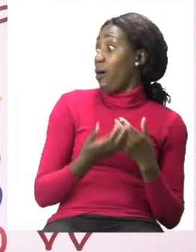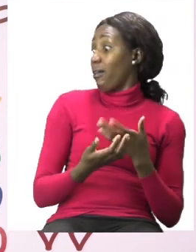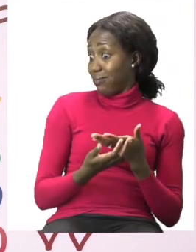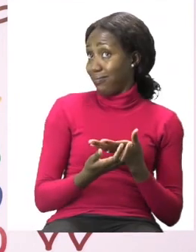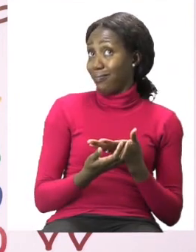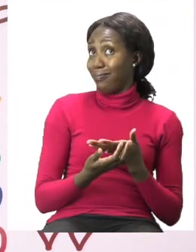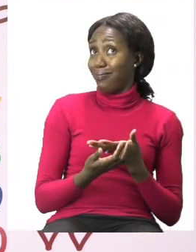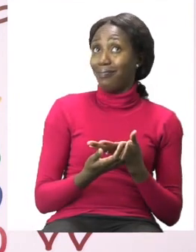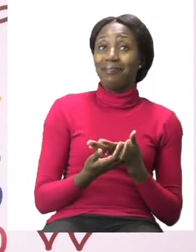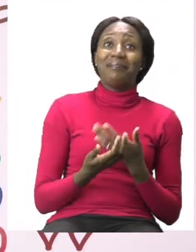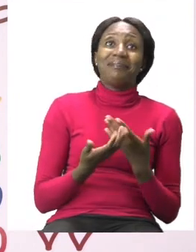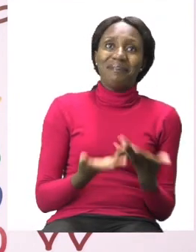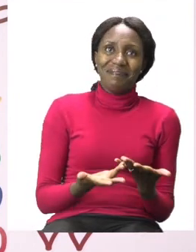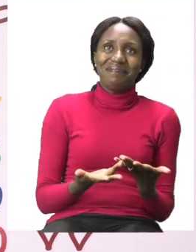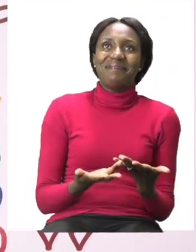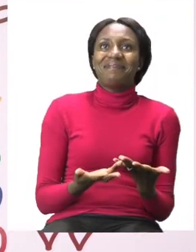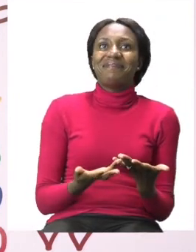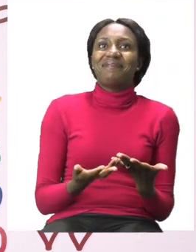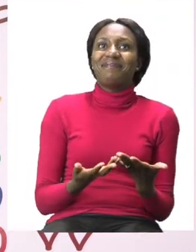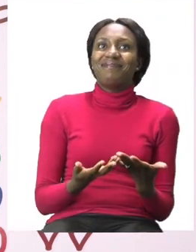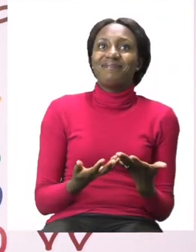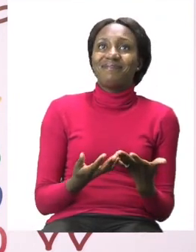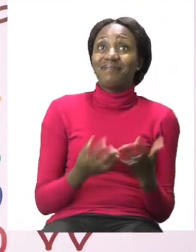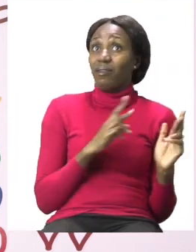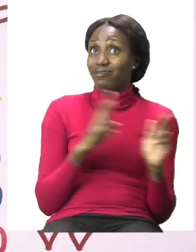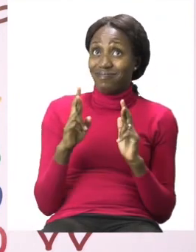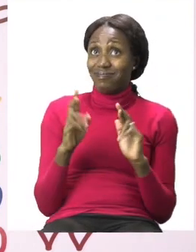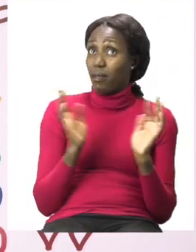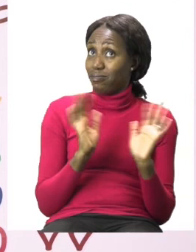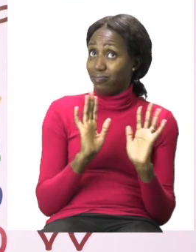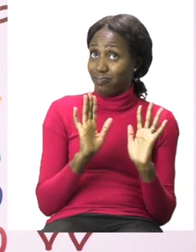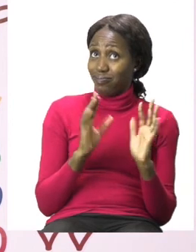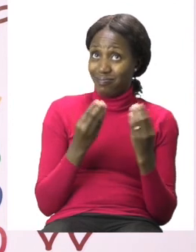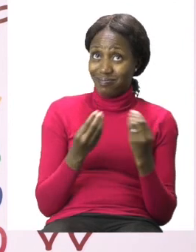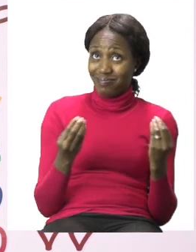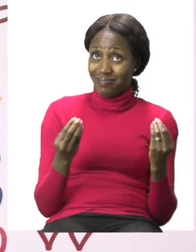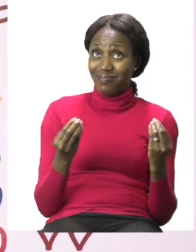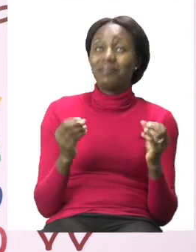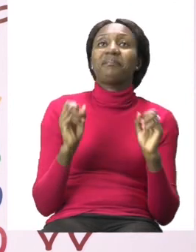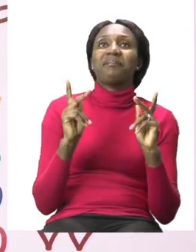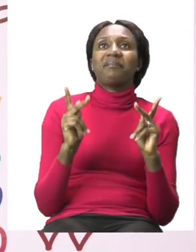there you are Sashi. Are you ready to say goodbye to our friends? Wonderful.